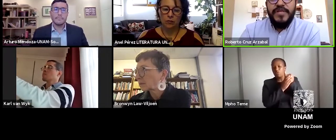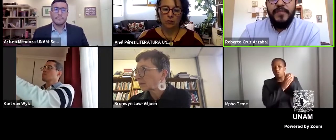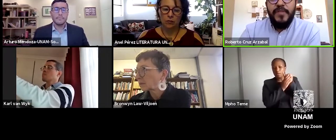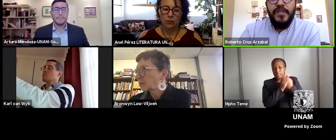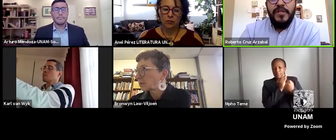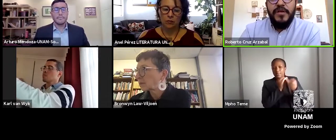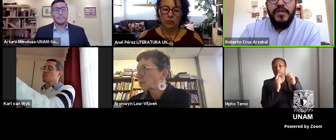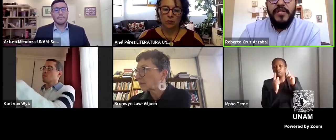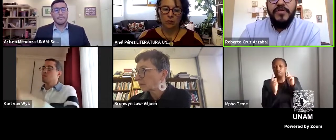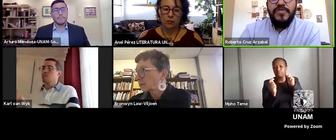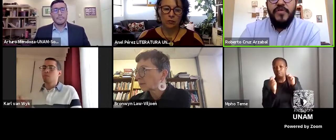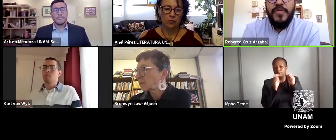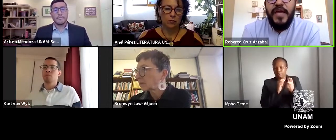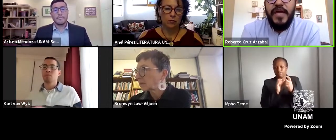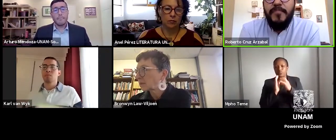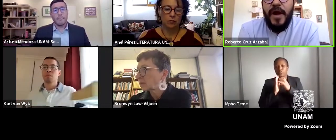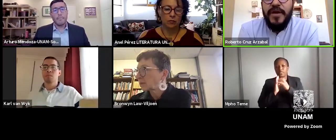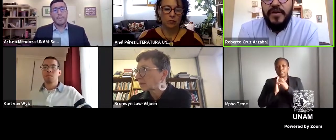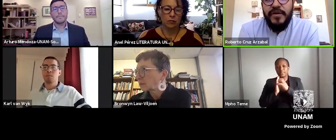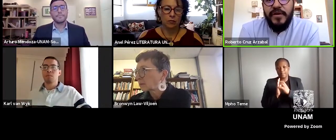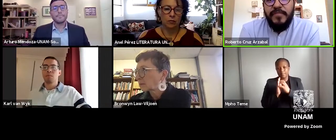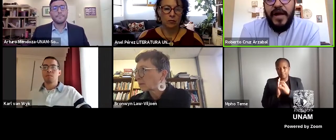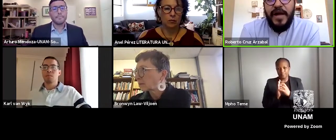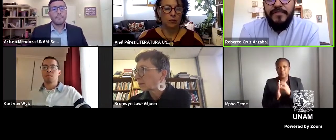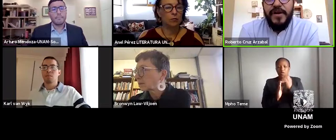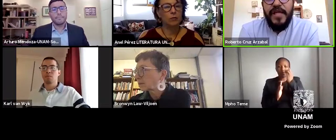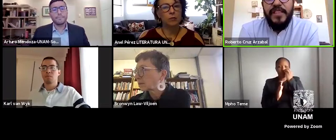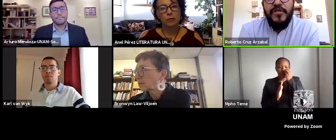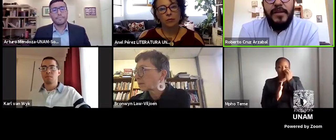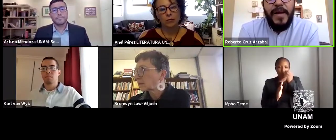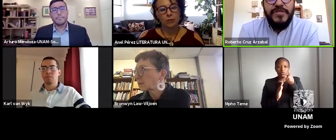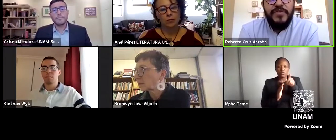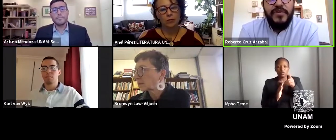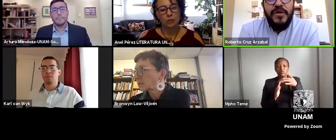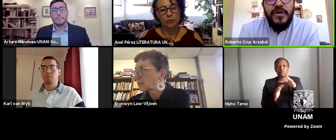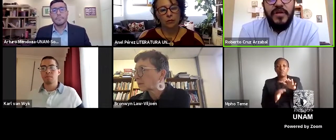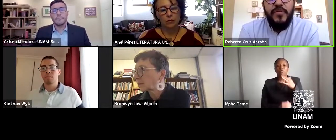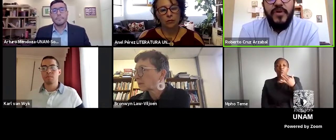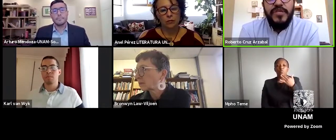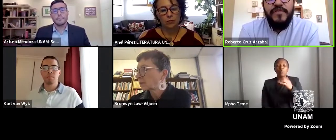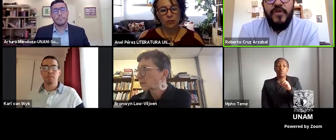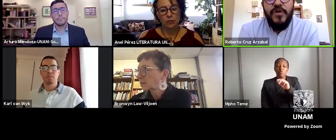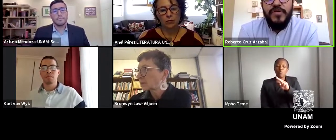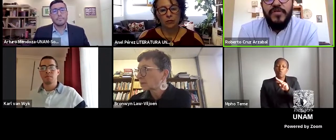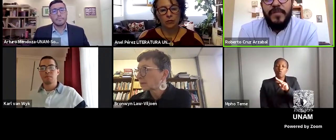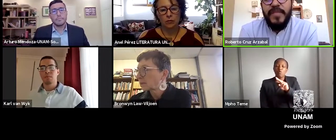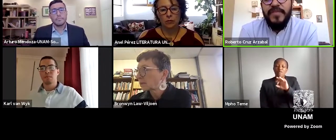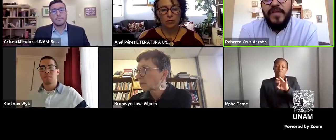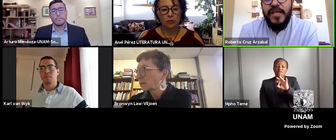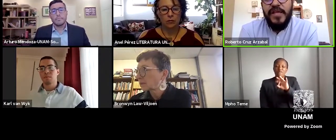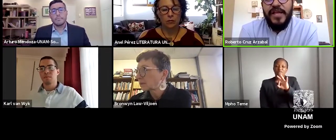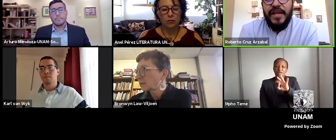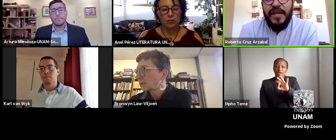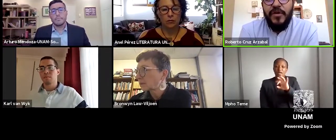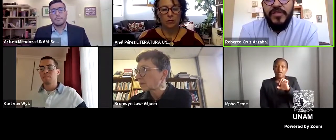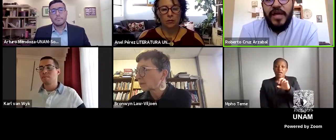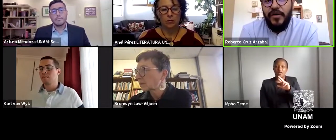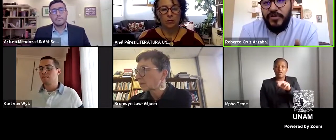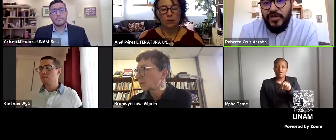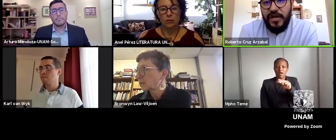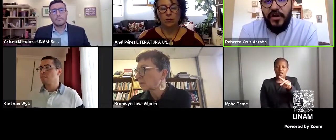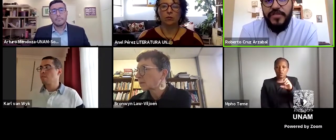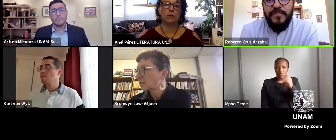For example, News from the Empire by Fernando del Paso, in which the voice of a mental ill